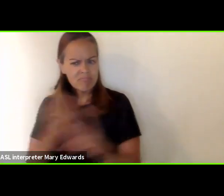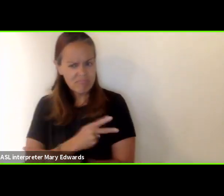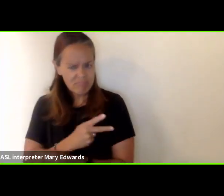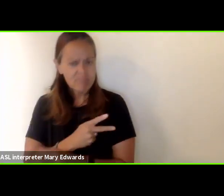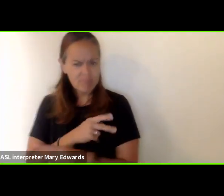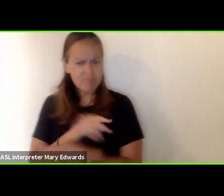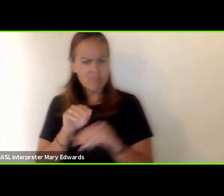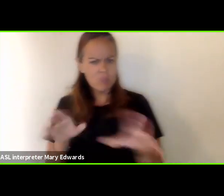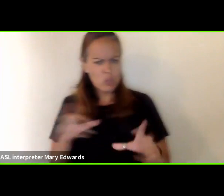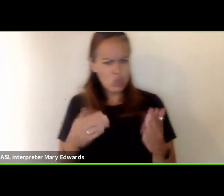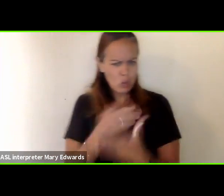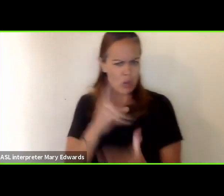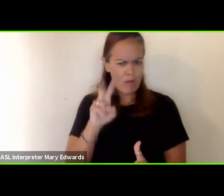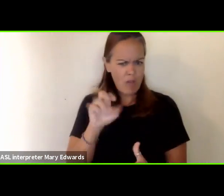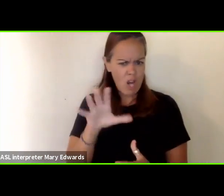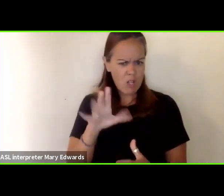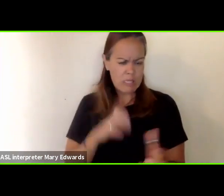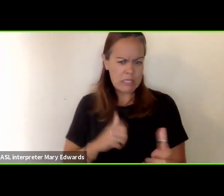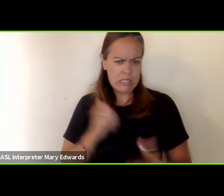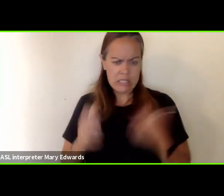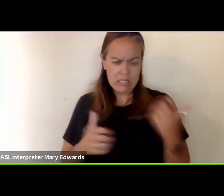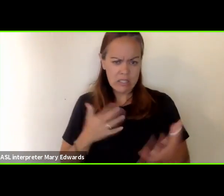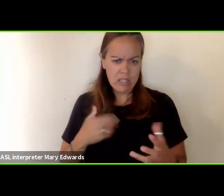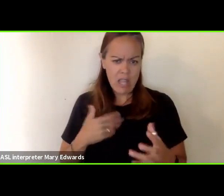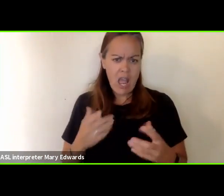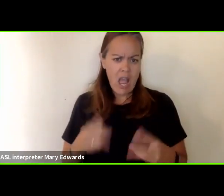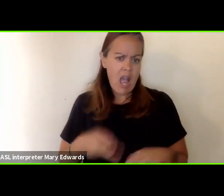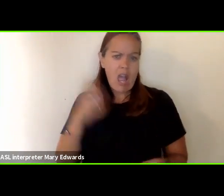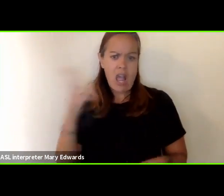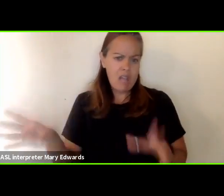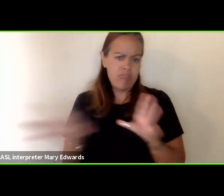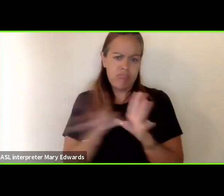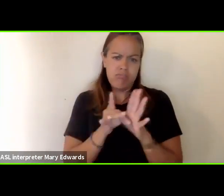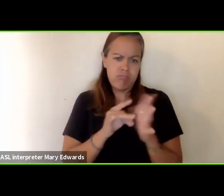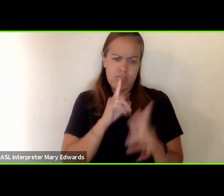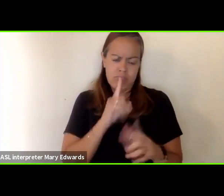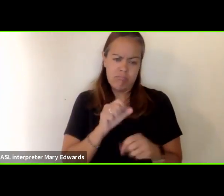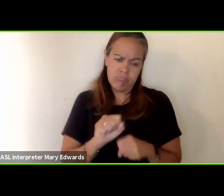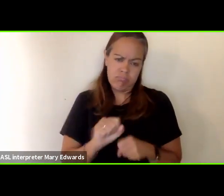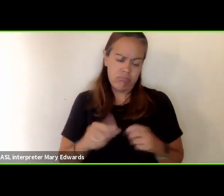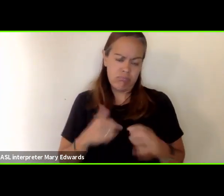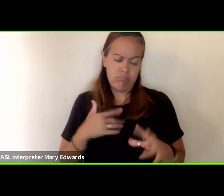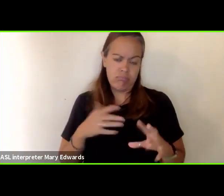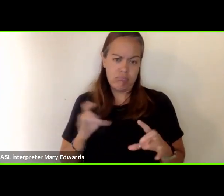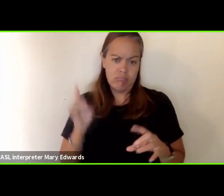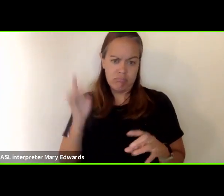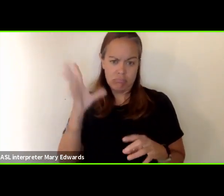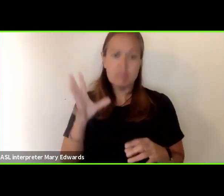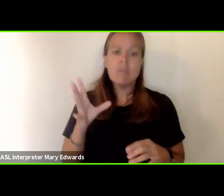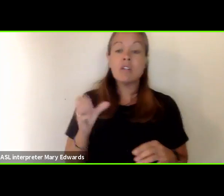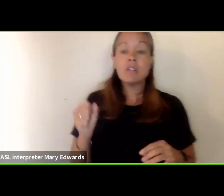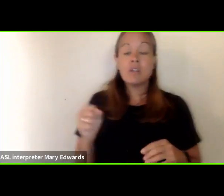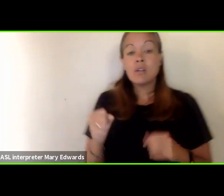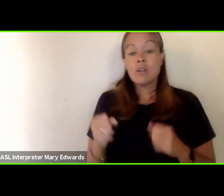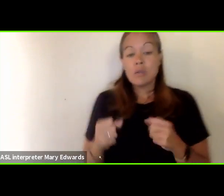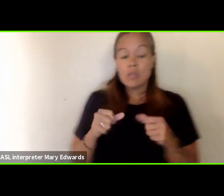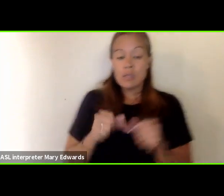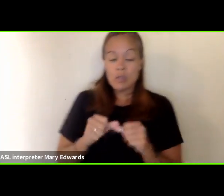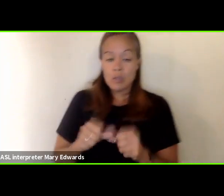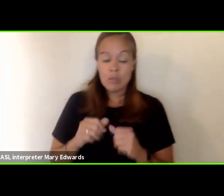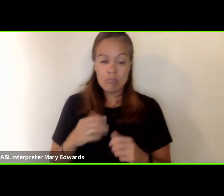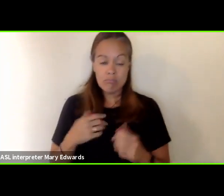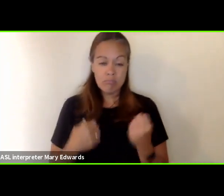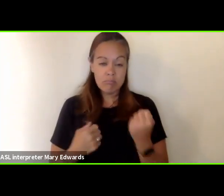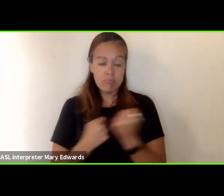this new variant which is aggressive highly contagious and relentless we'll continue to support sco's vaccine clinics at school